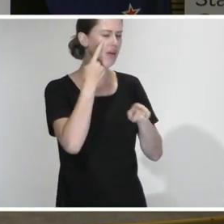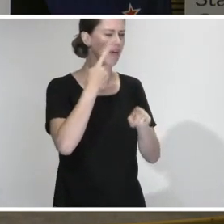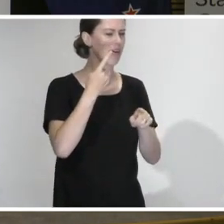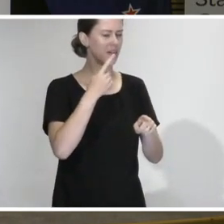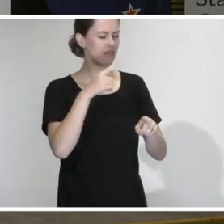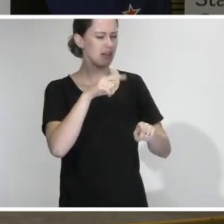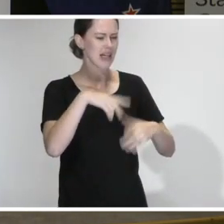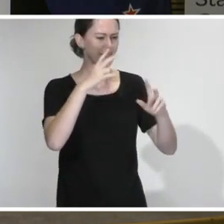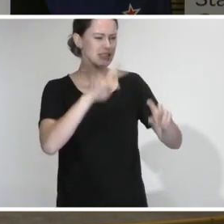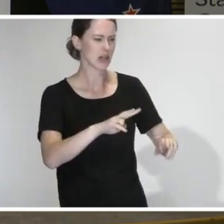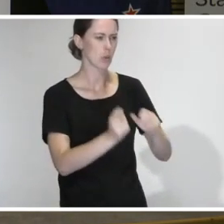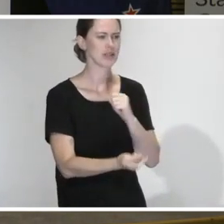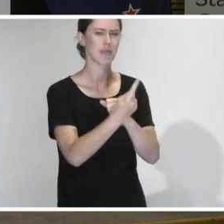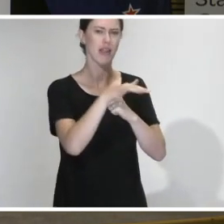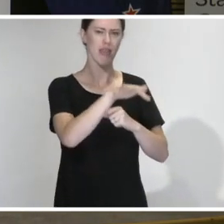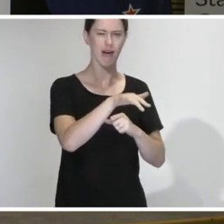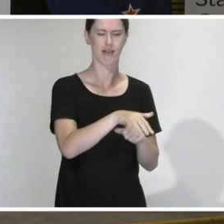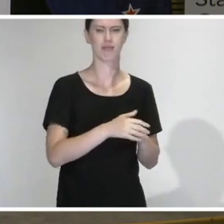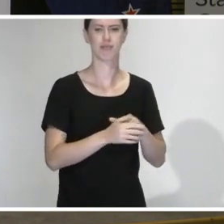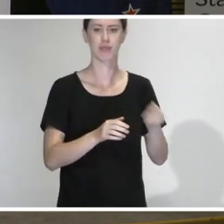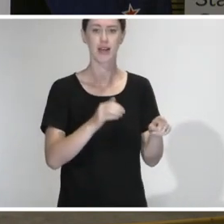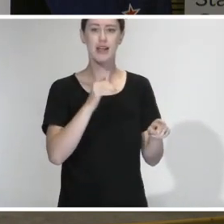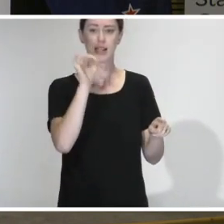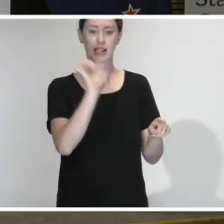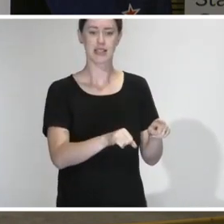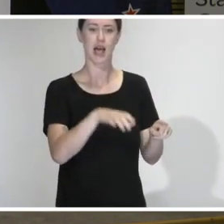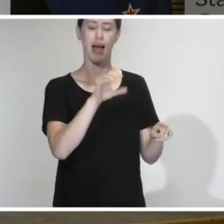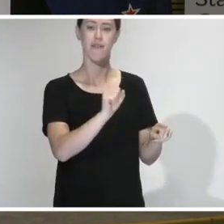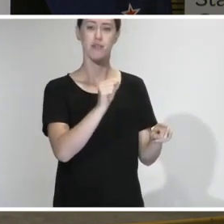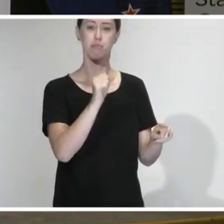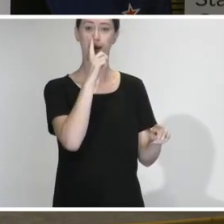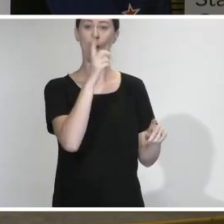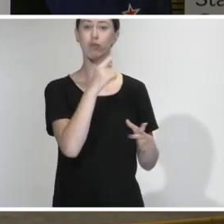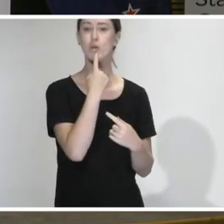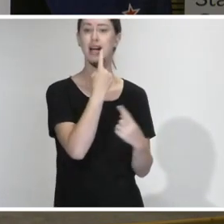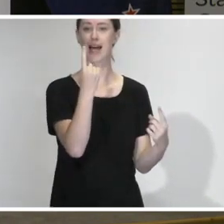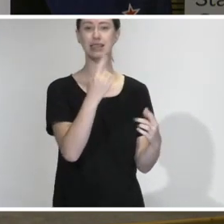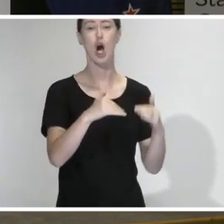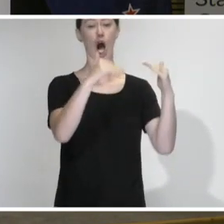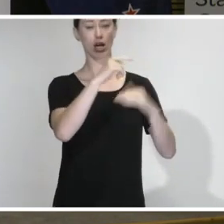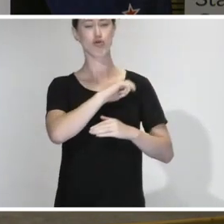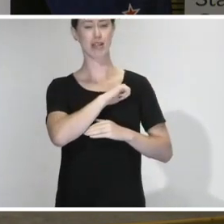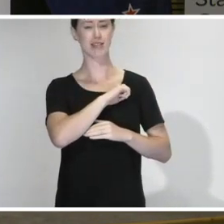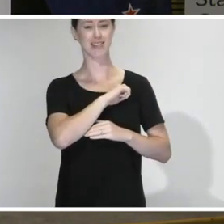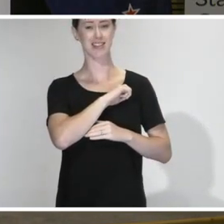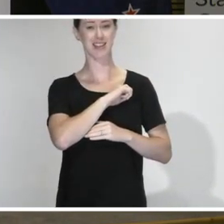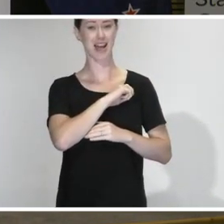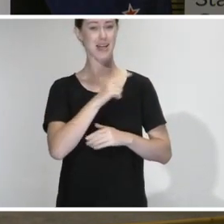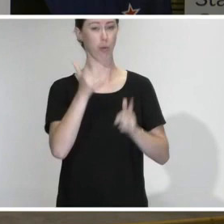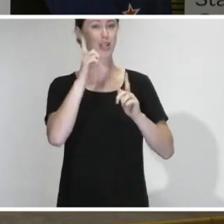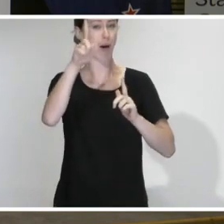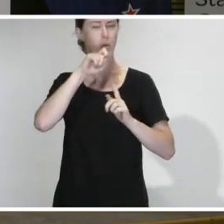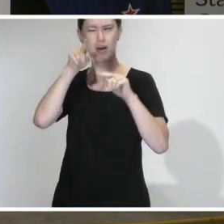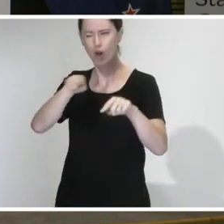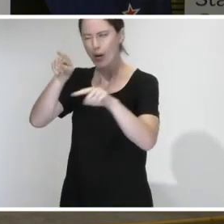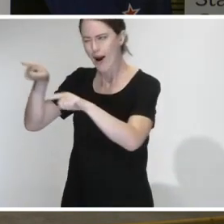of any investigations, because we've always said, yes, there's a statutory declaration. It is a high trust model, but we will be